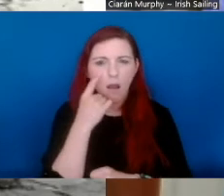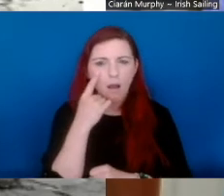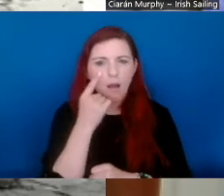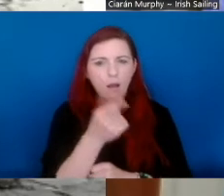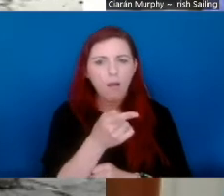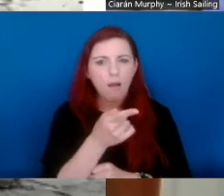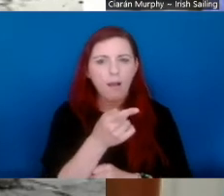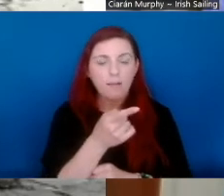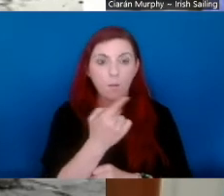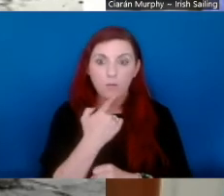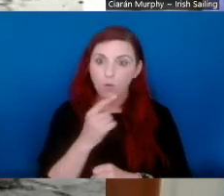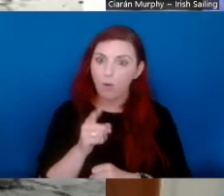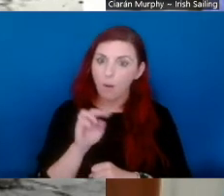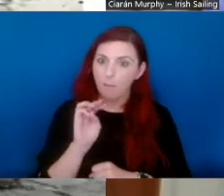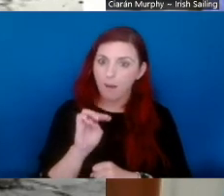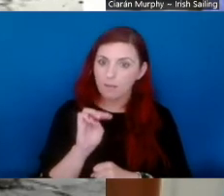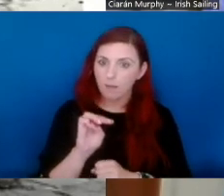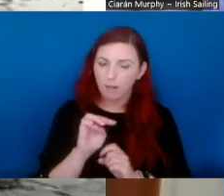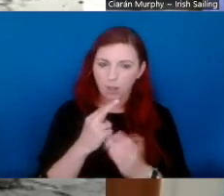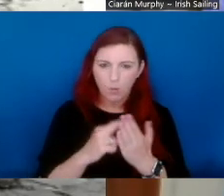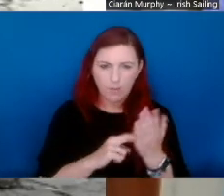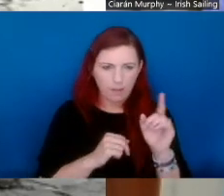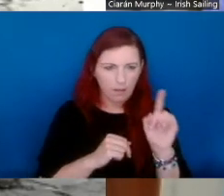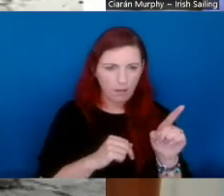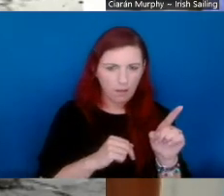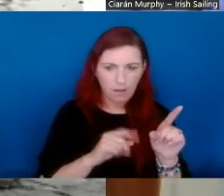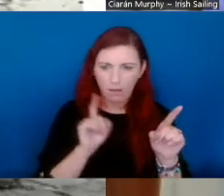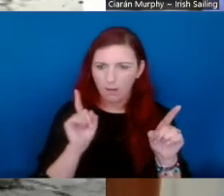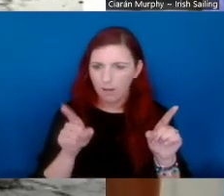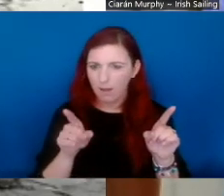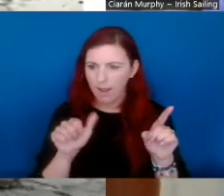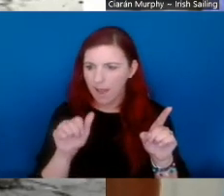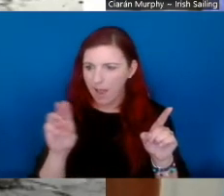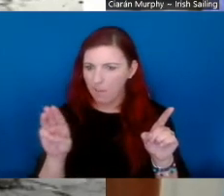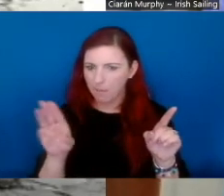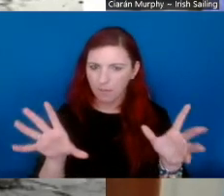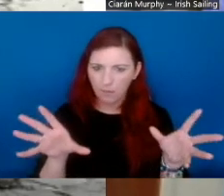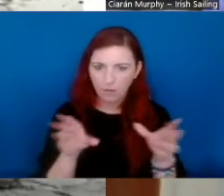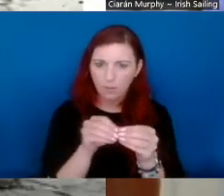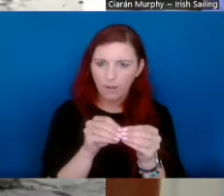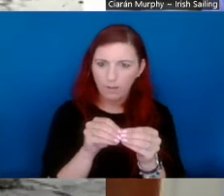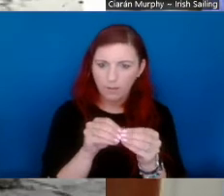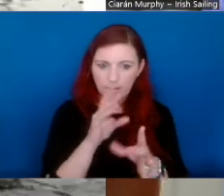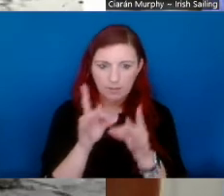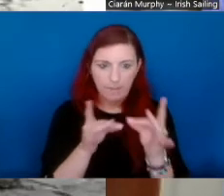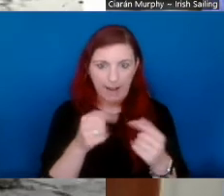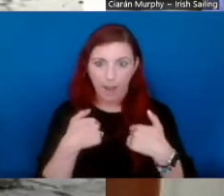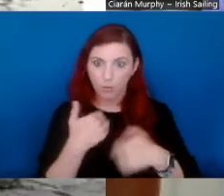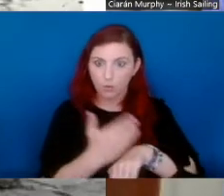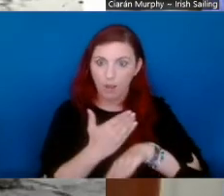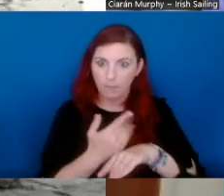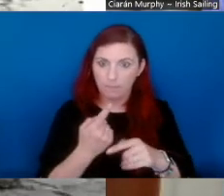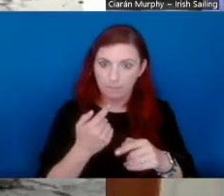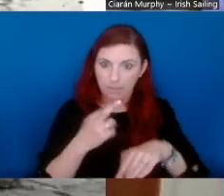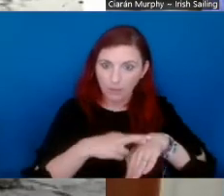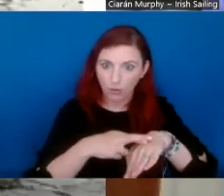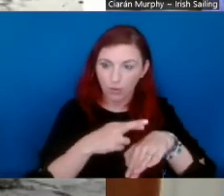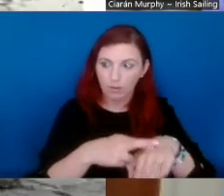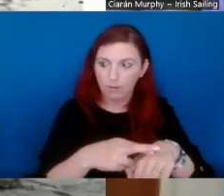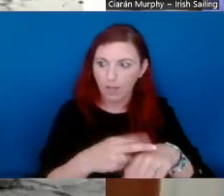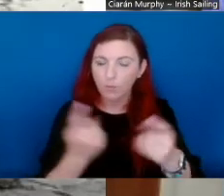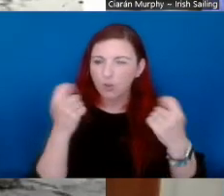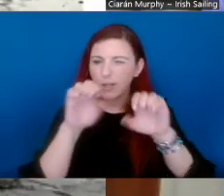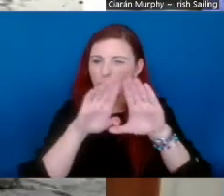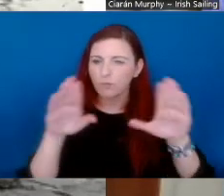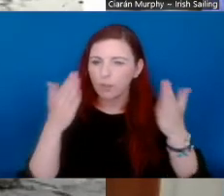saw the potential in using, using the, the report that they had developed and also using the, the functionality of an app to, to make that look more efficient. So I'll just share a screen